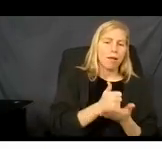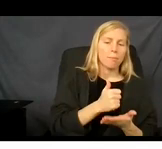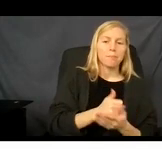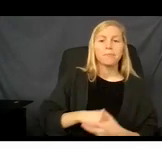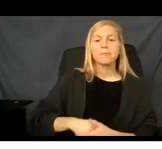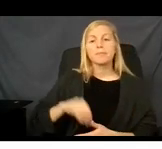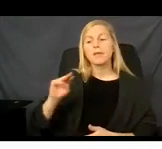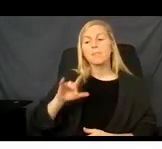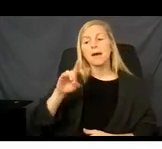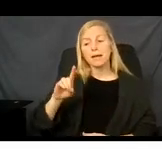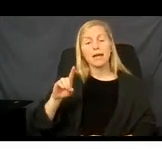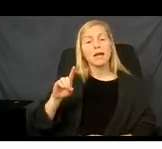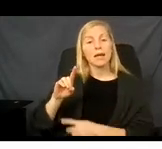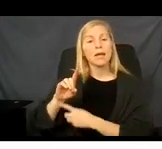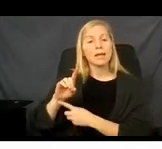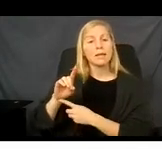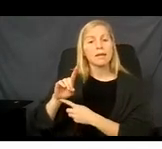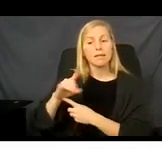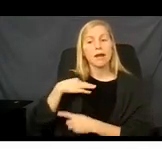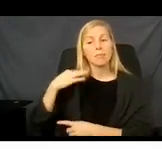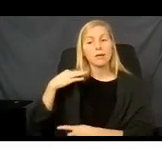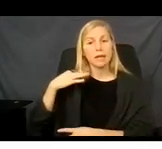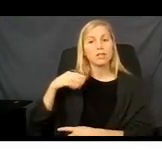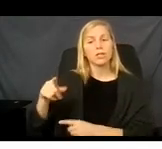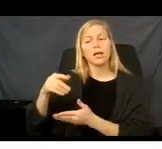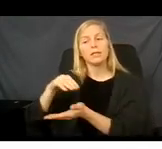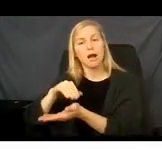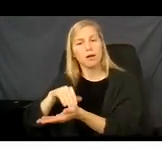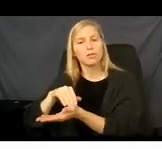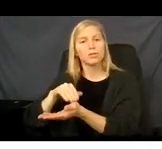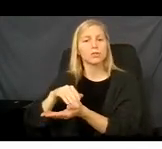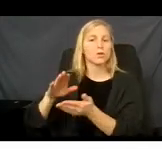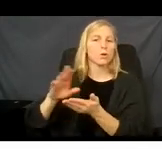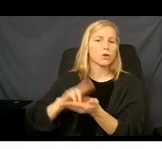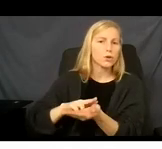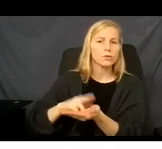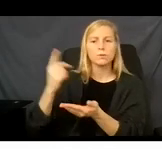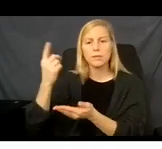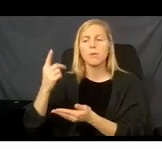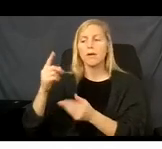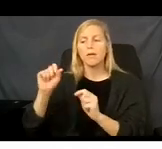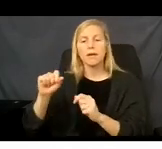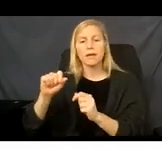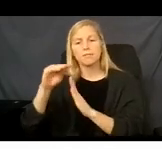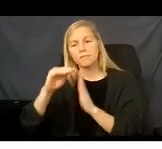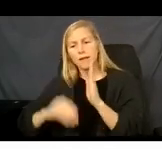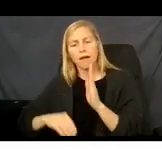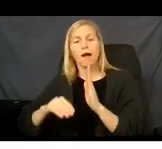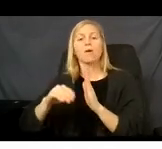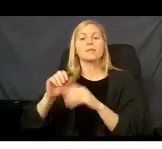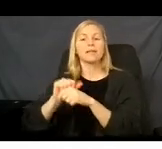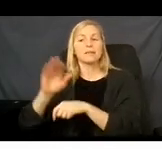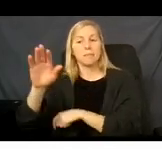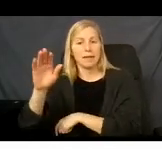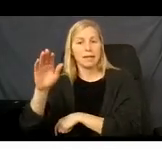provider in a medical facility. It would only give you temporary coverage so that the provider can